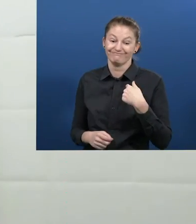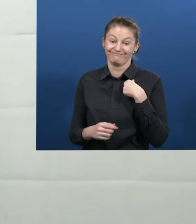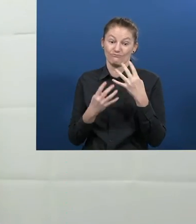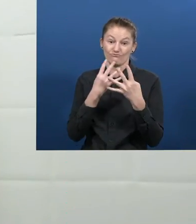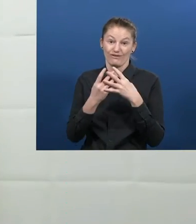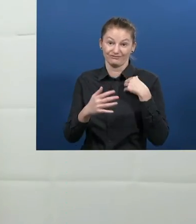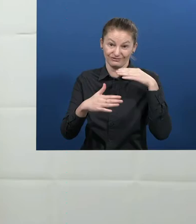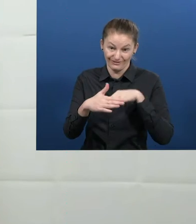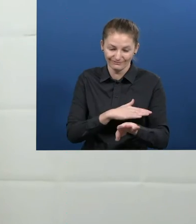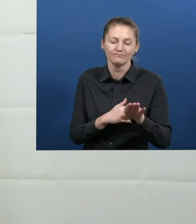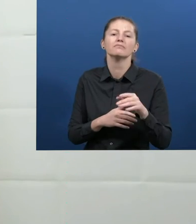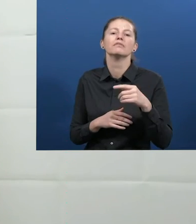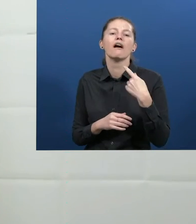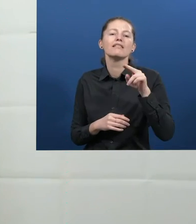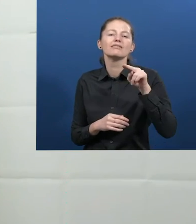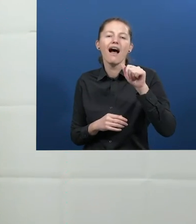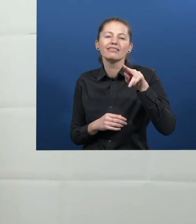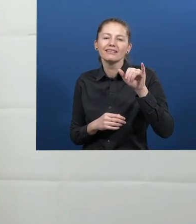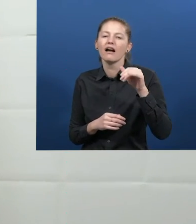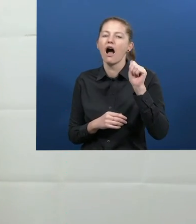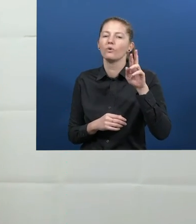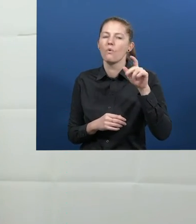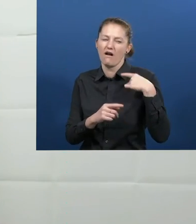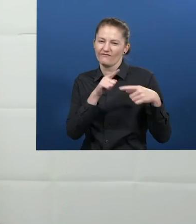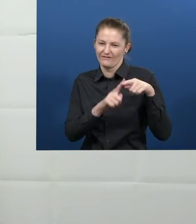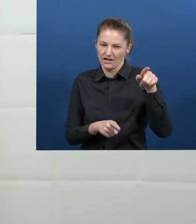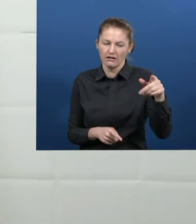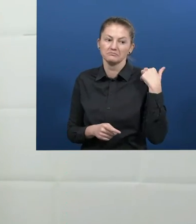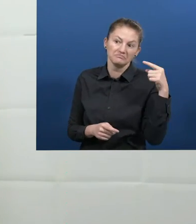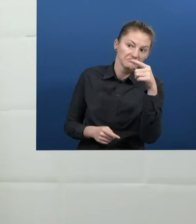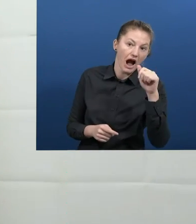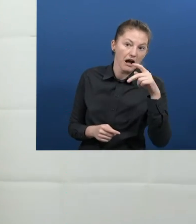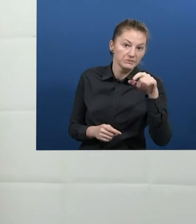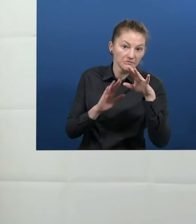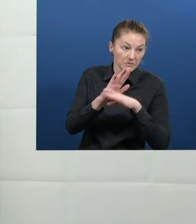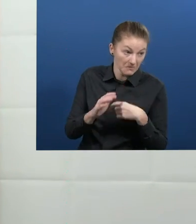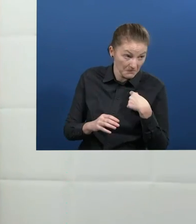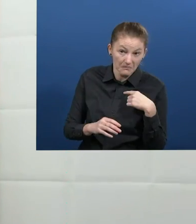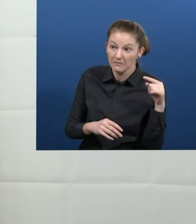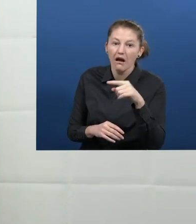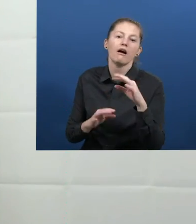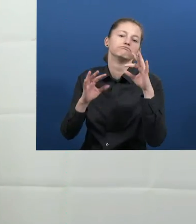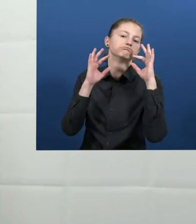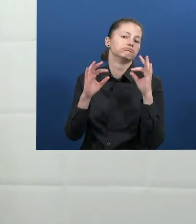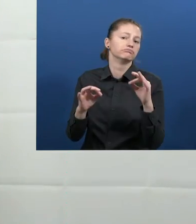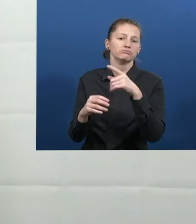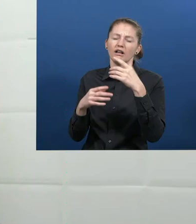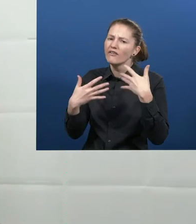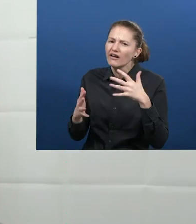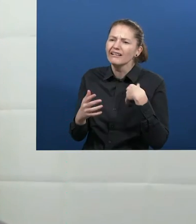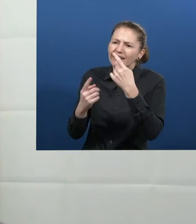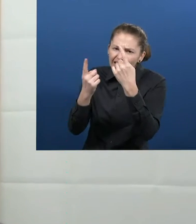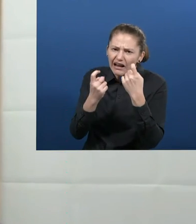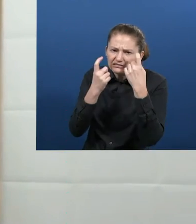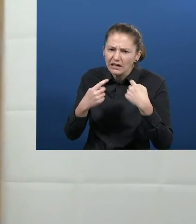prisión conocí AUSA mediante Nani y Aurora, hicieron un test de deficiencia intelectual y tenía